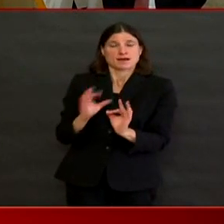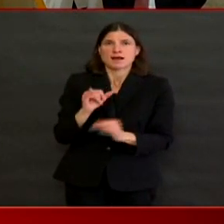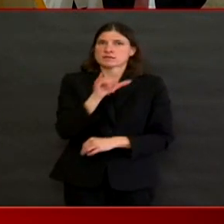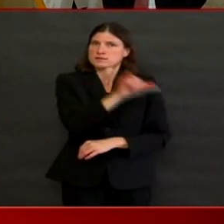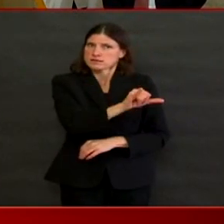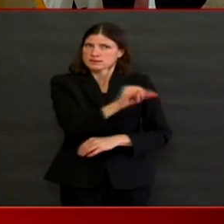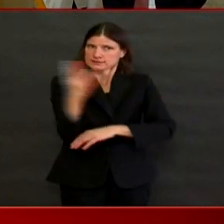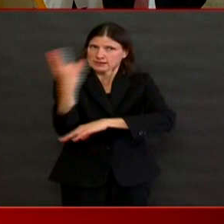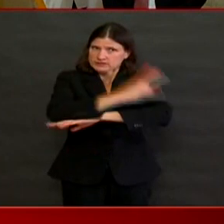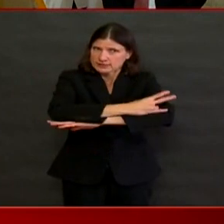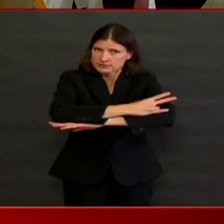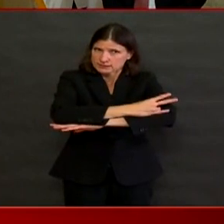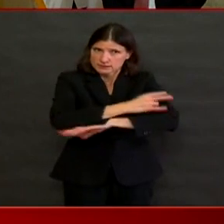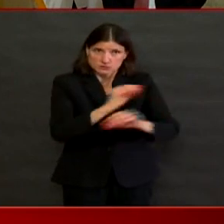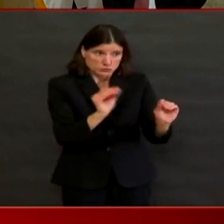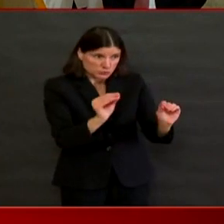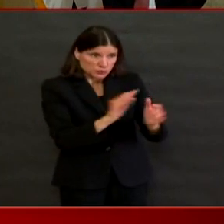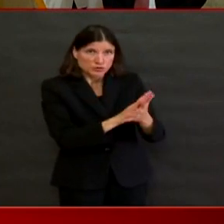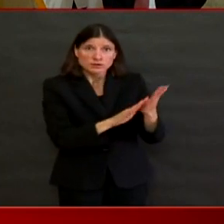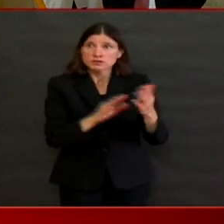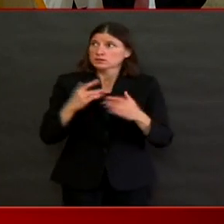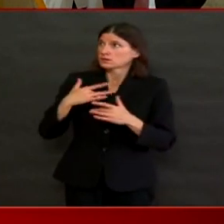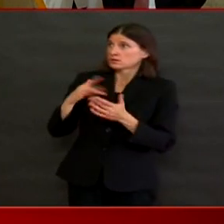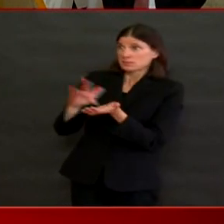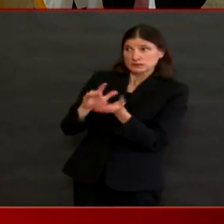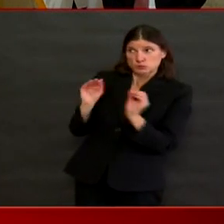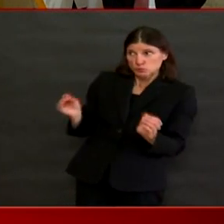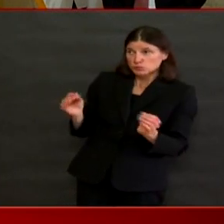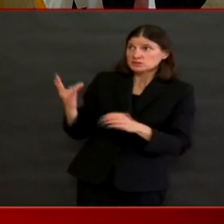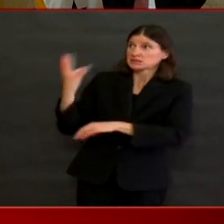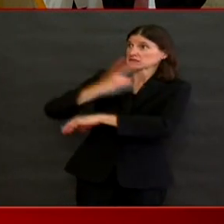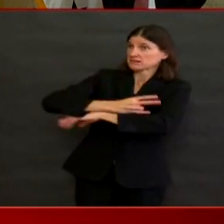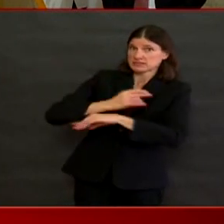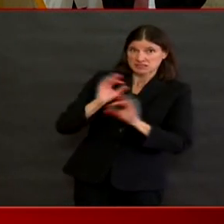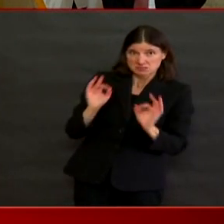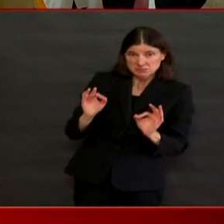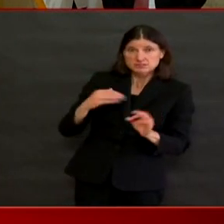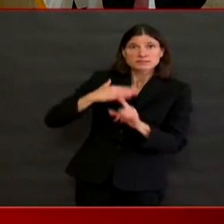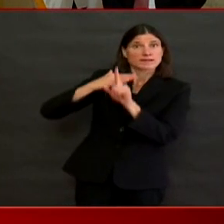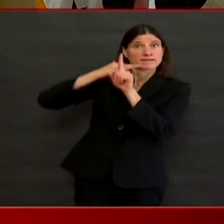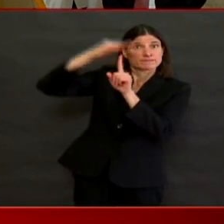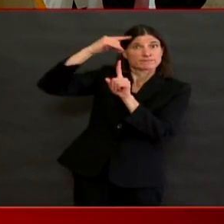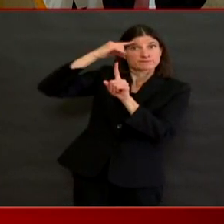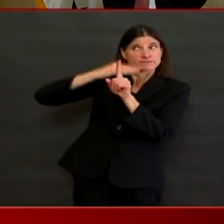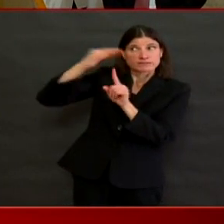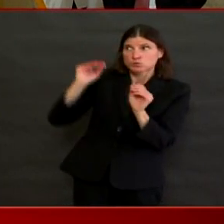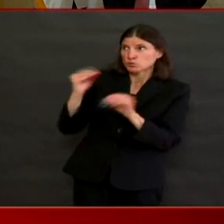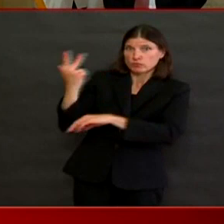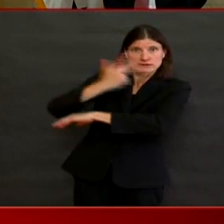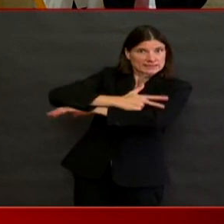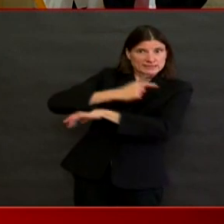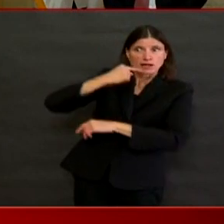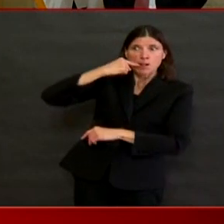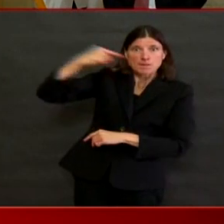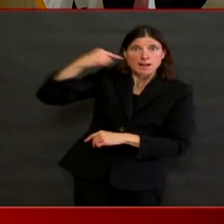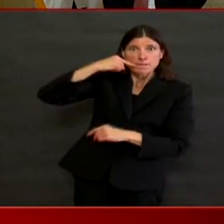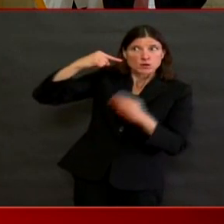of the illness they have, whether COVID-19 or any other viral infection.